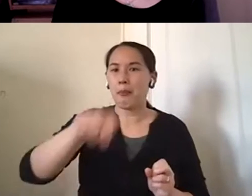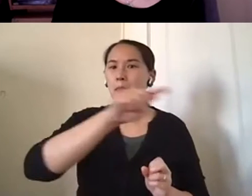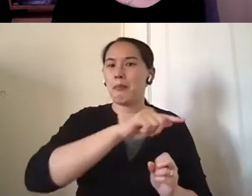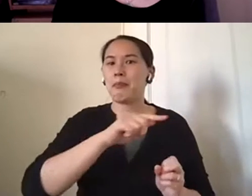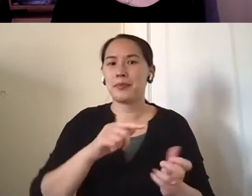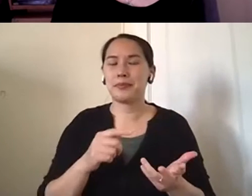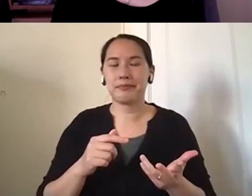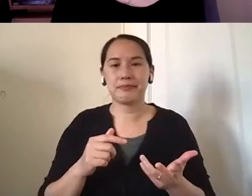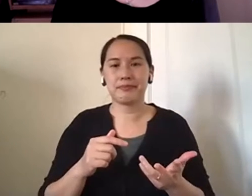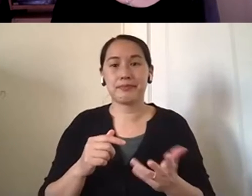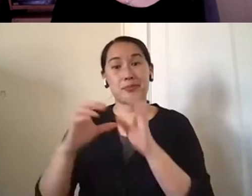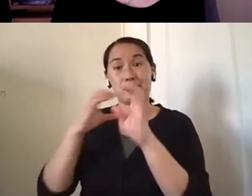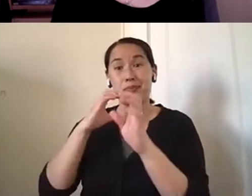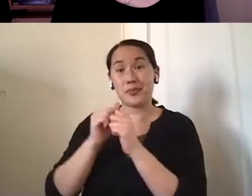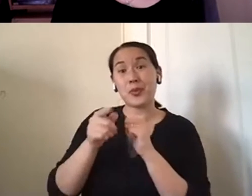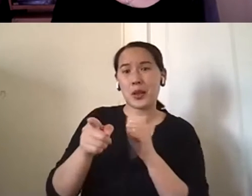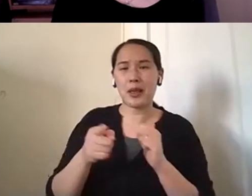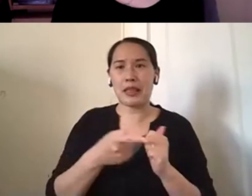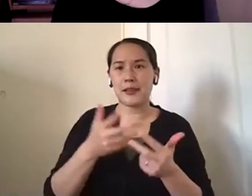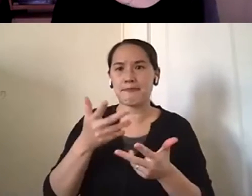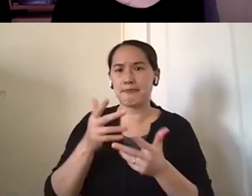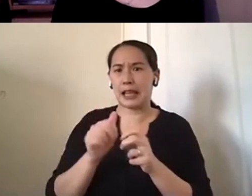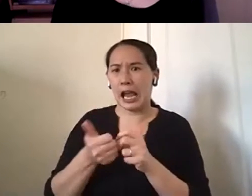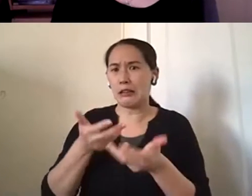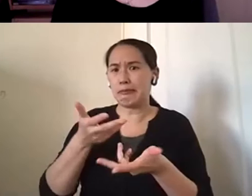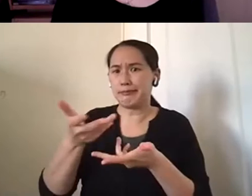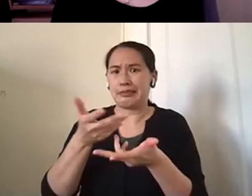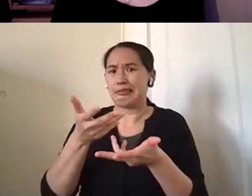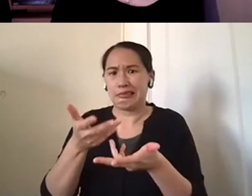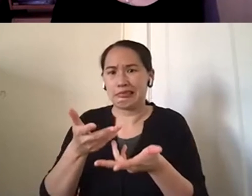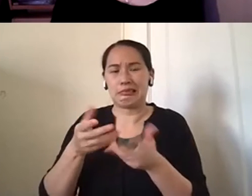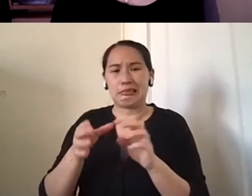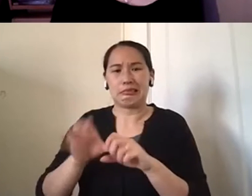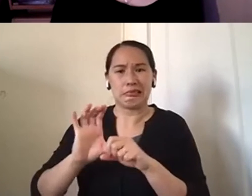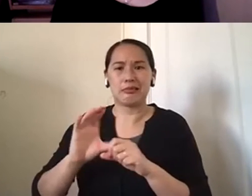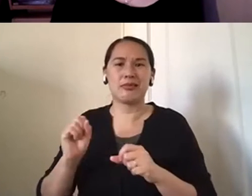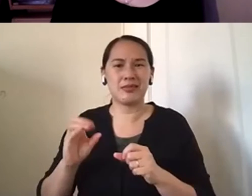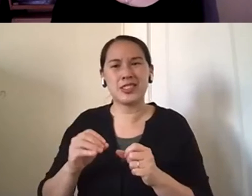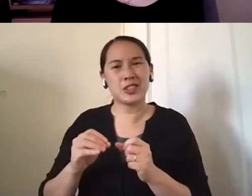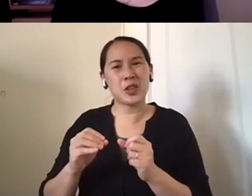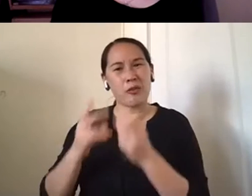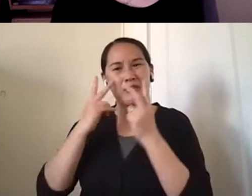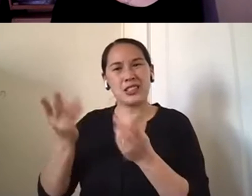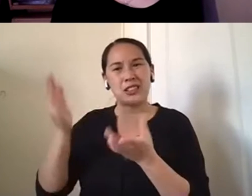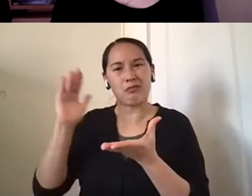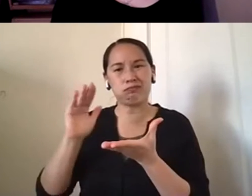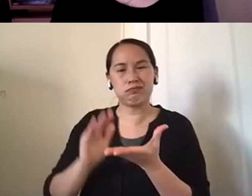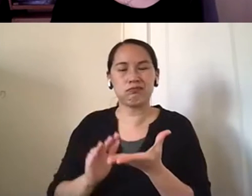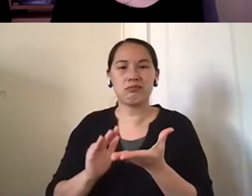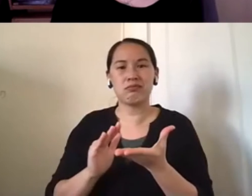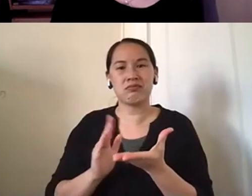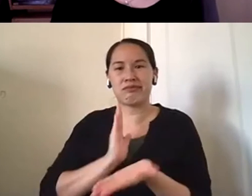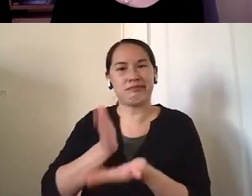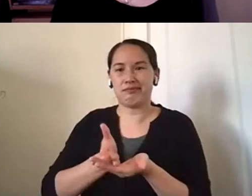communicate with them or know how to engage him. So they kind of, um, visited less and less and less and eventually stopped,